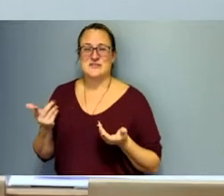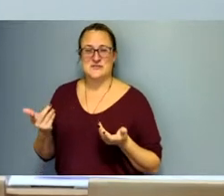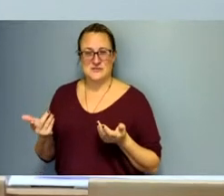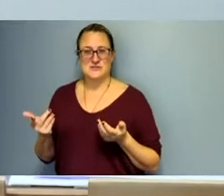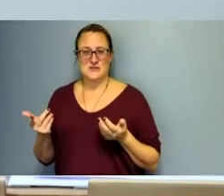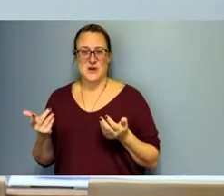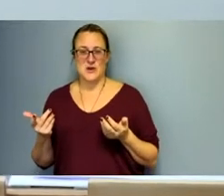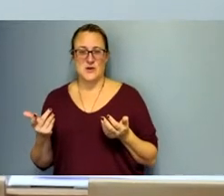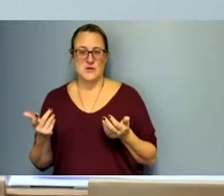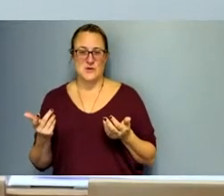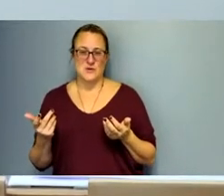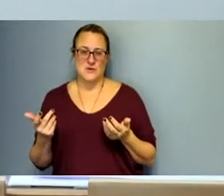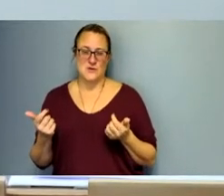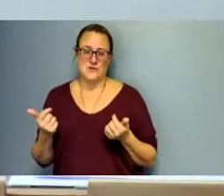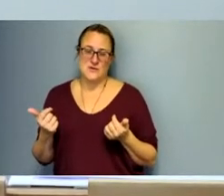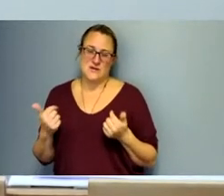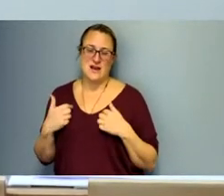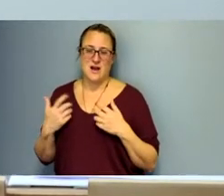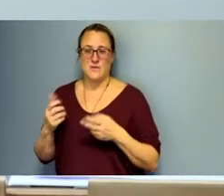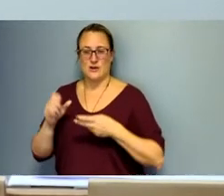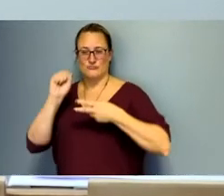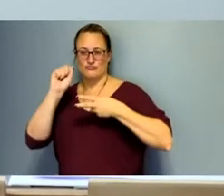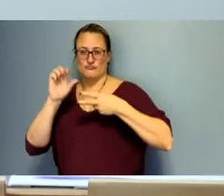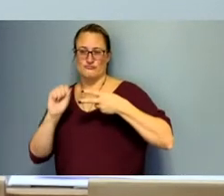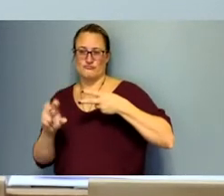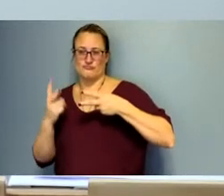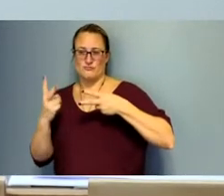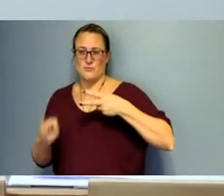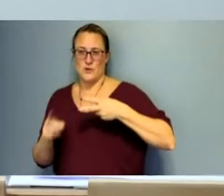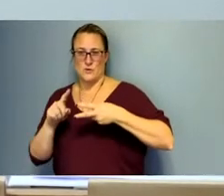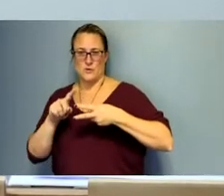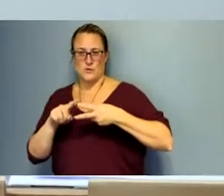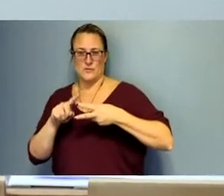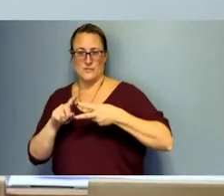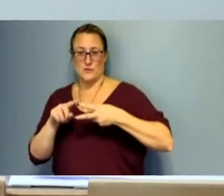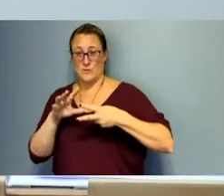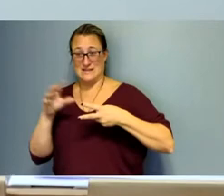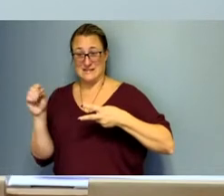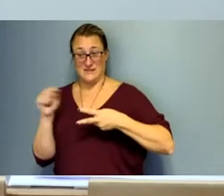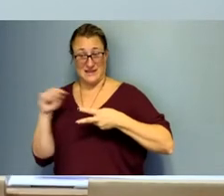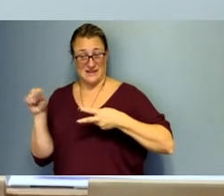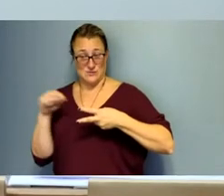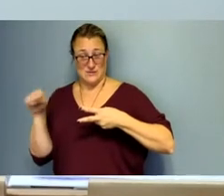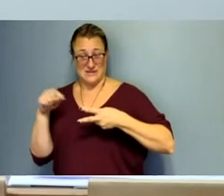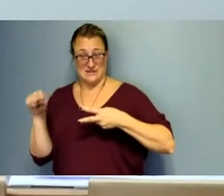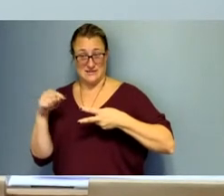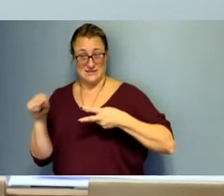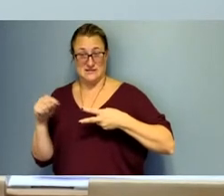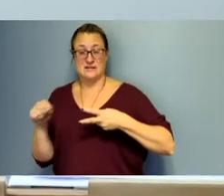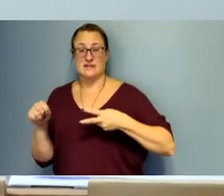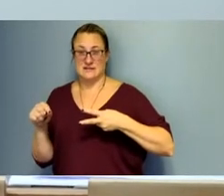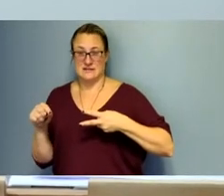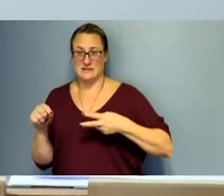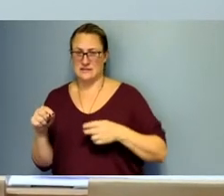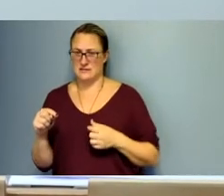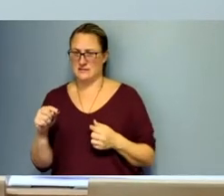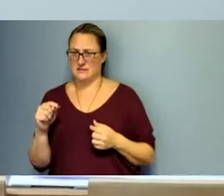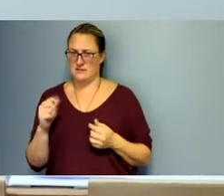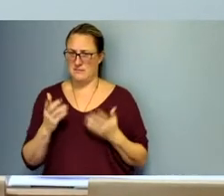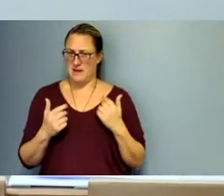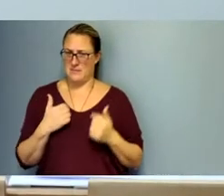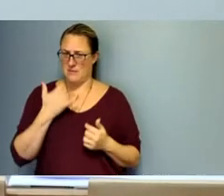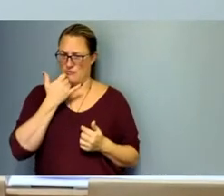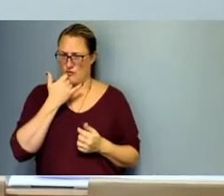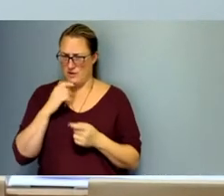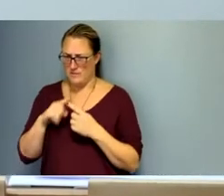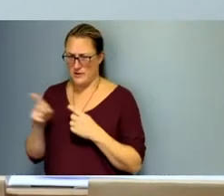make note of both of them. One is departing this week. And correct me if I'm wrong, but you came